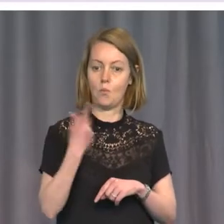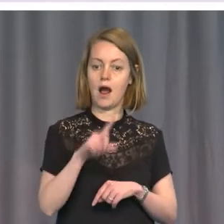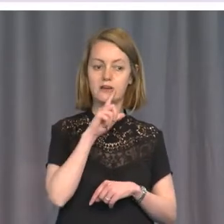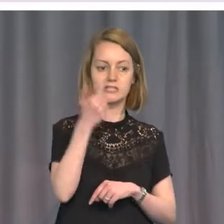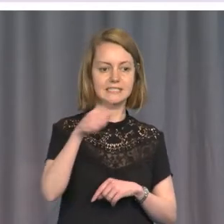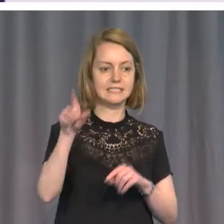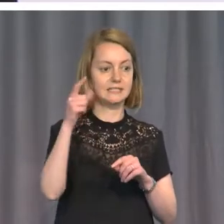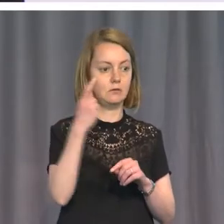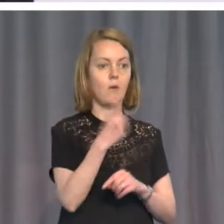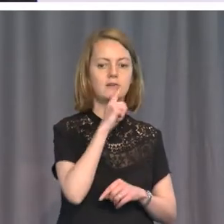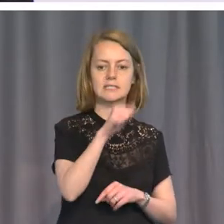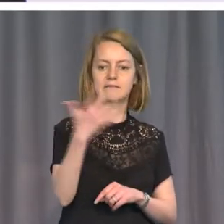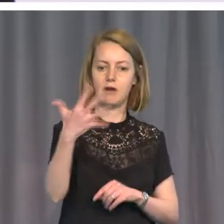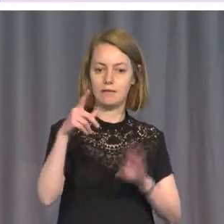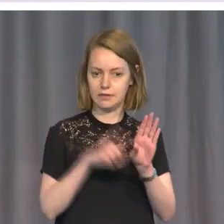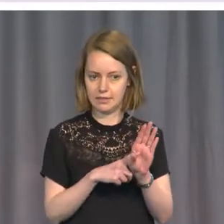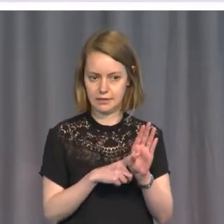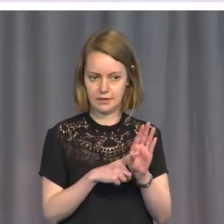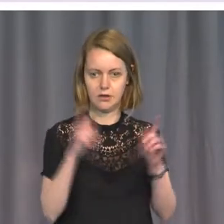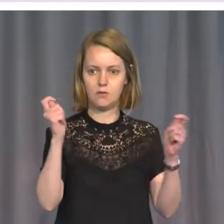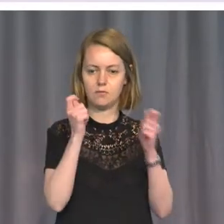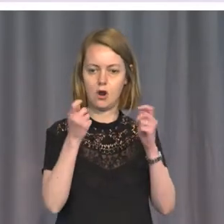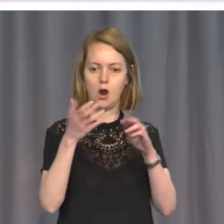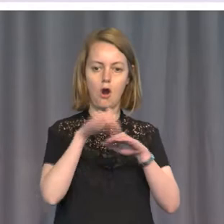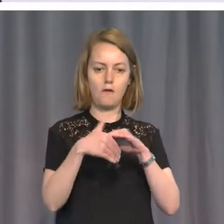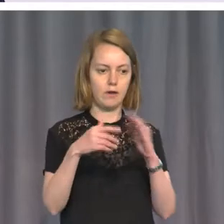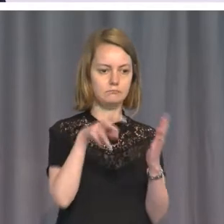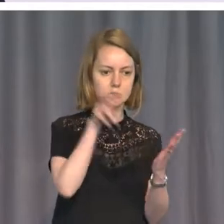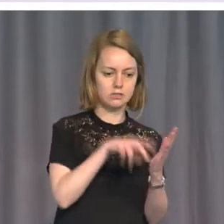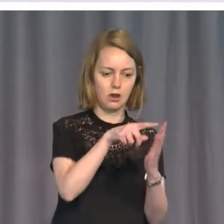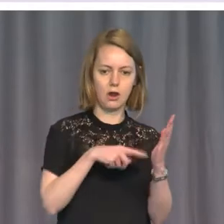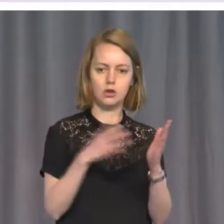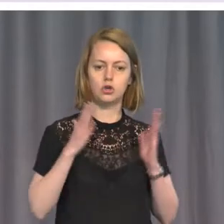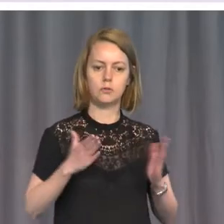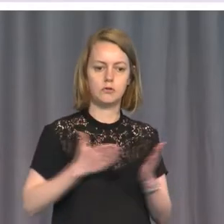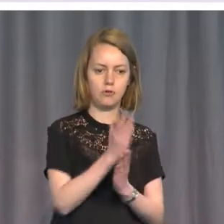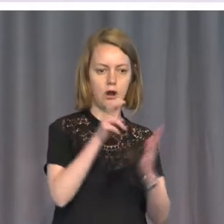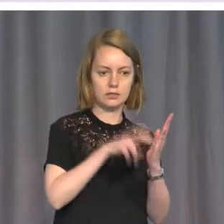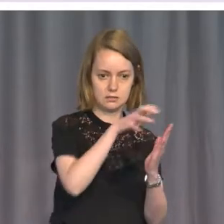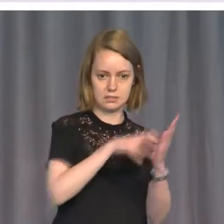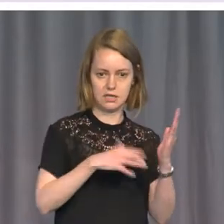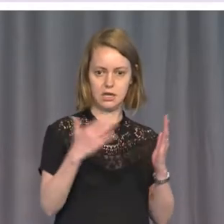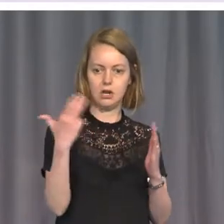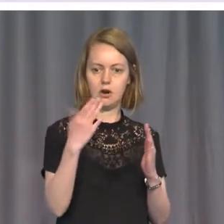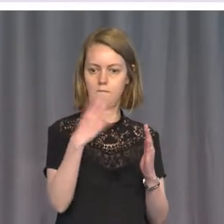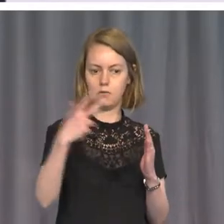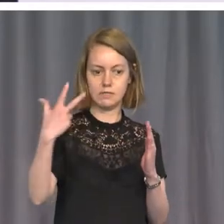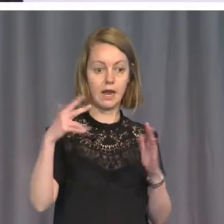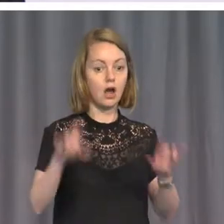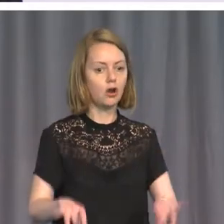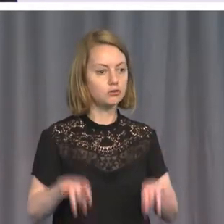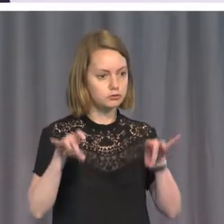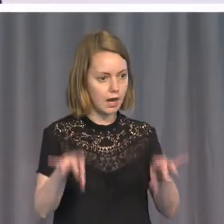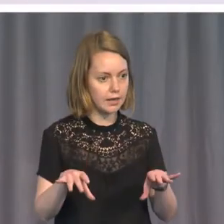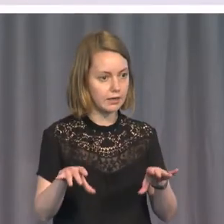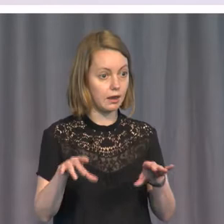165th anniversary of the Universal Declaration of Human Rights, a document which Australians helped